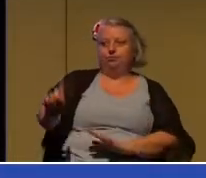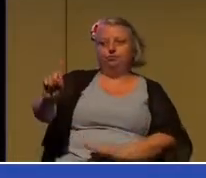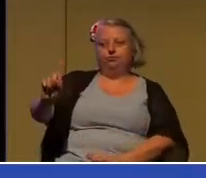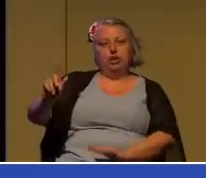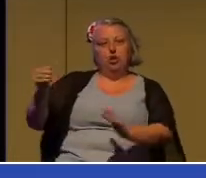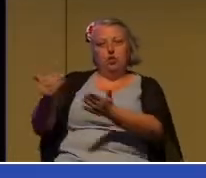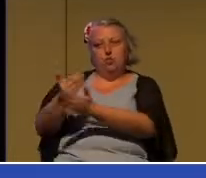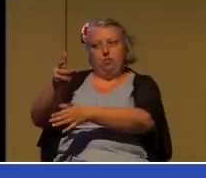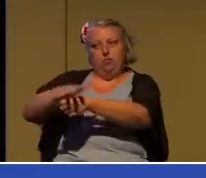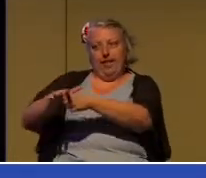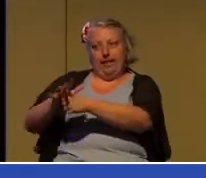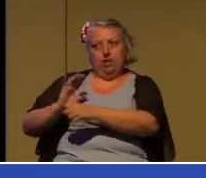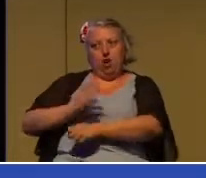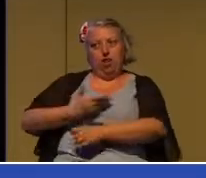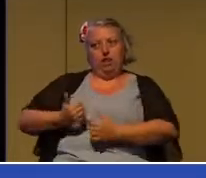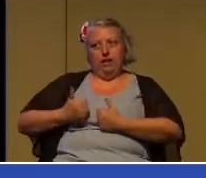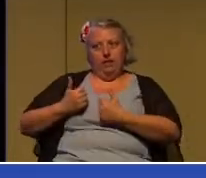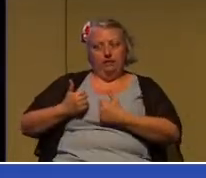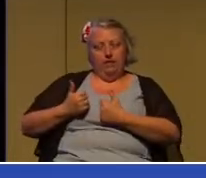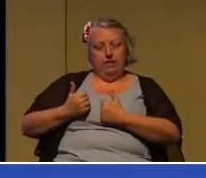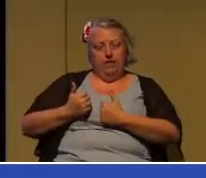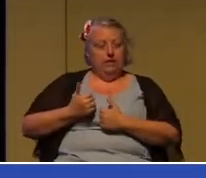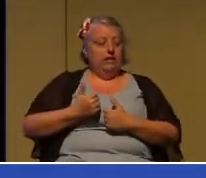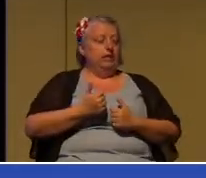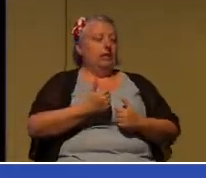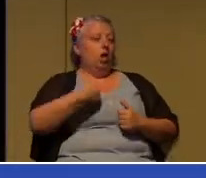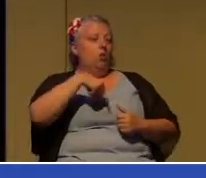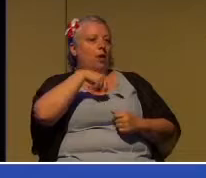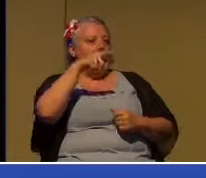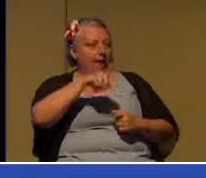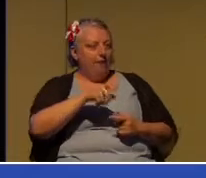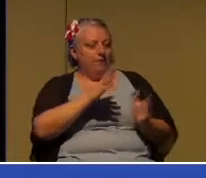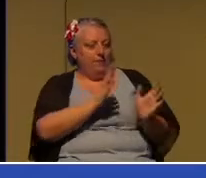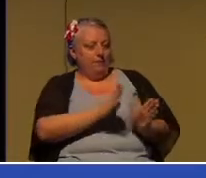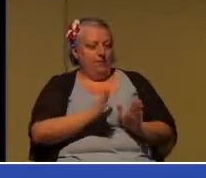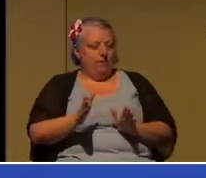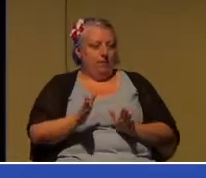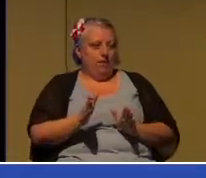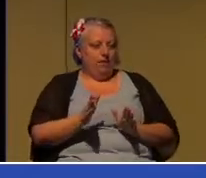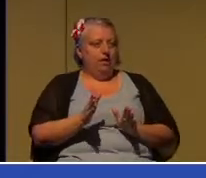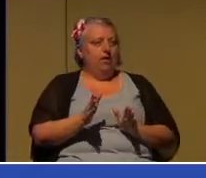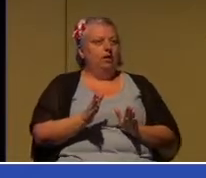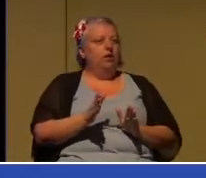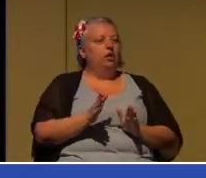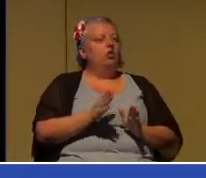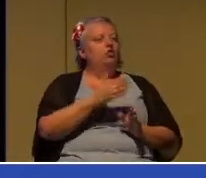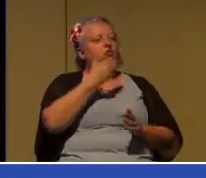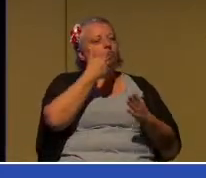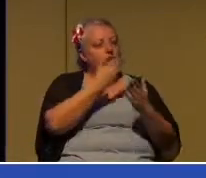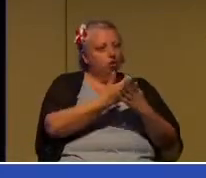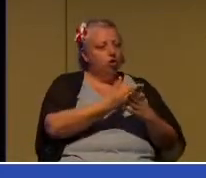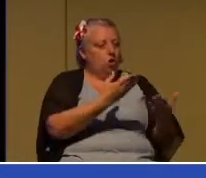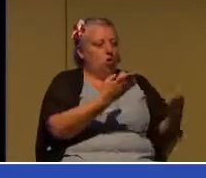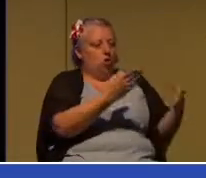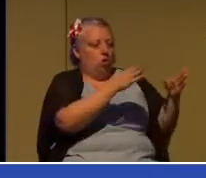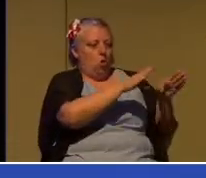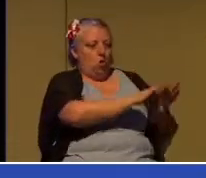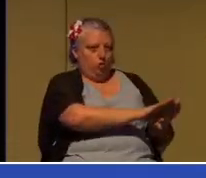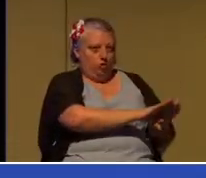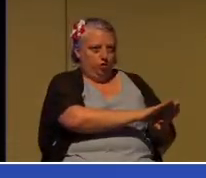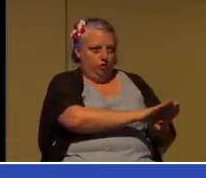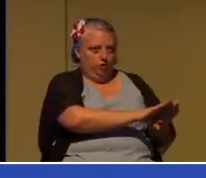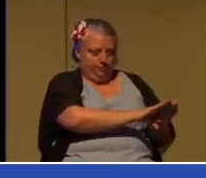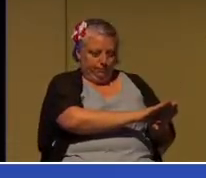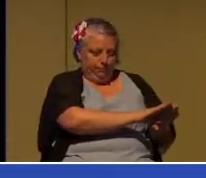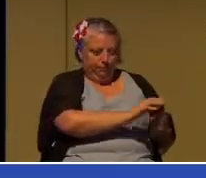we have to do, then we have to be prepared to bring good closure. And so the